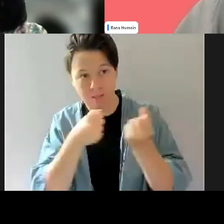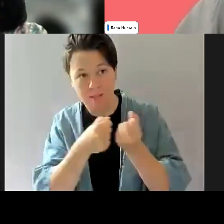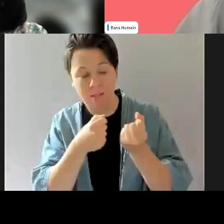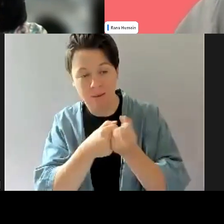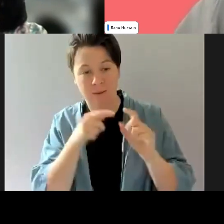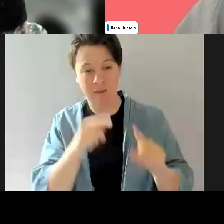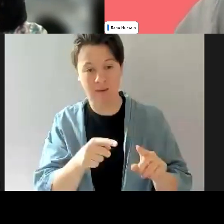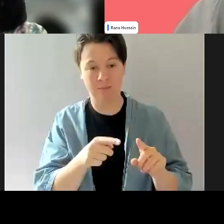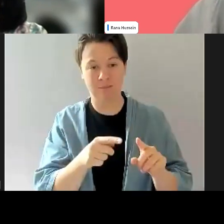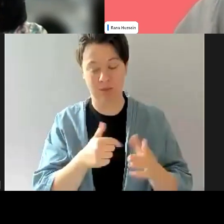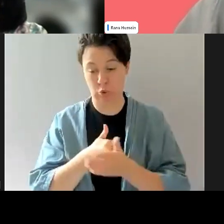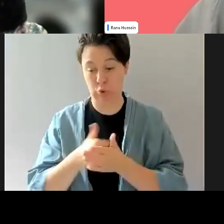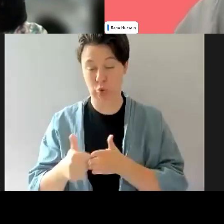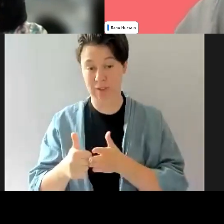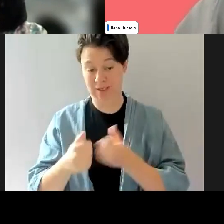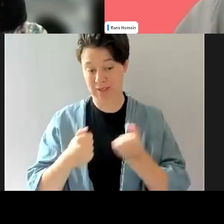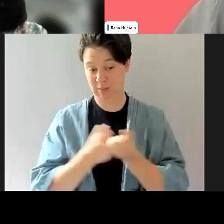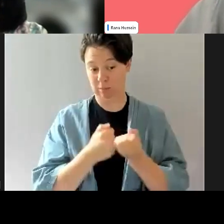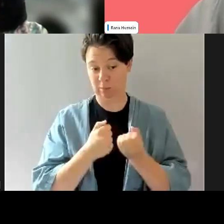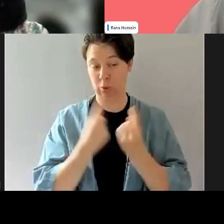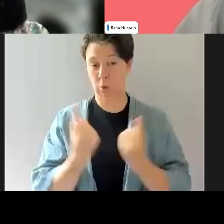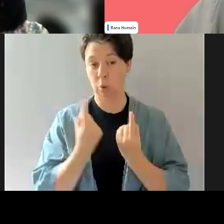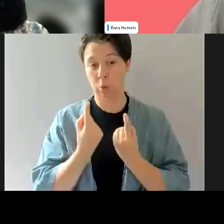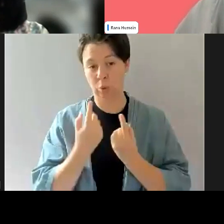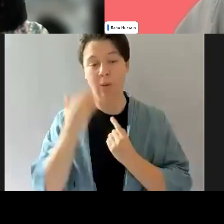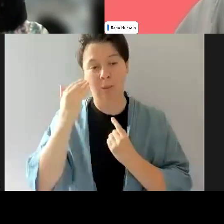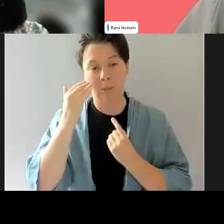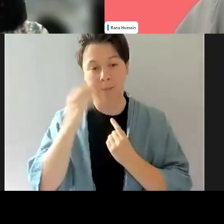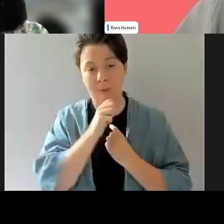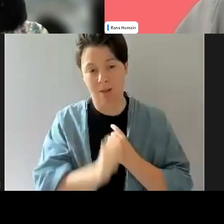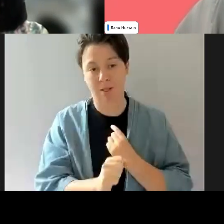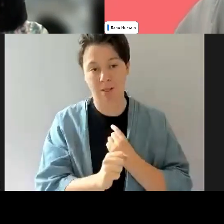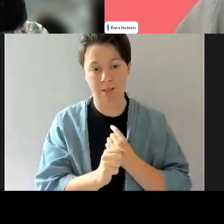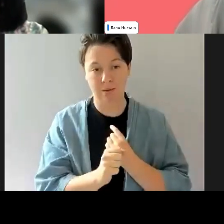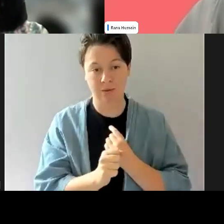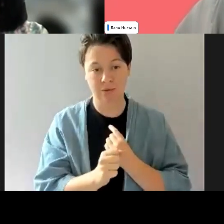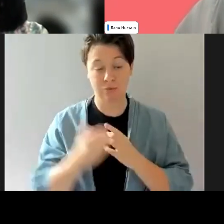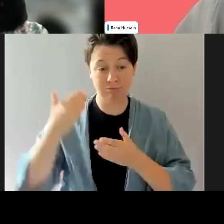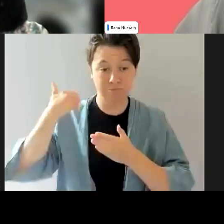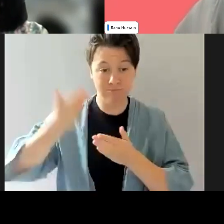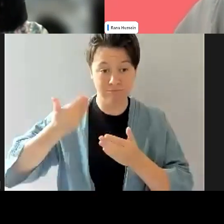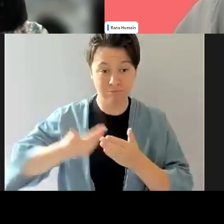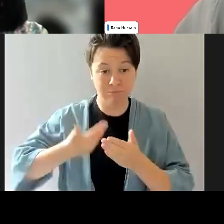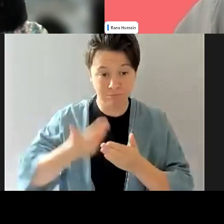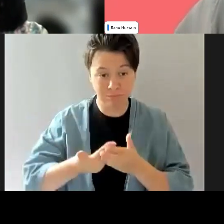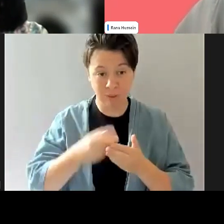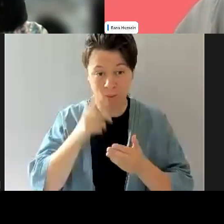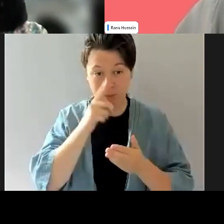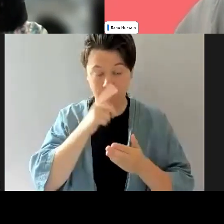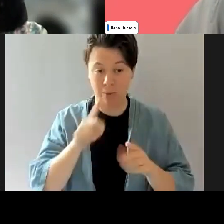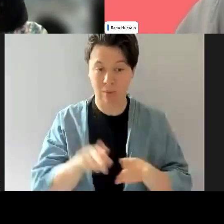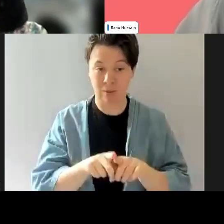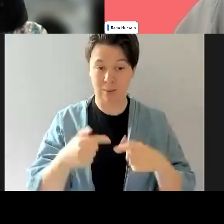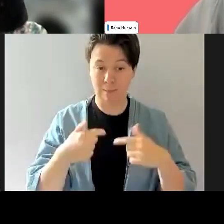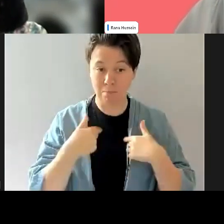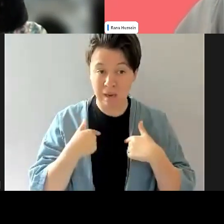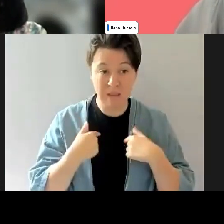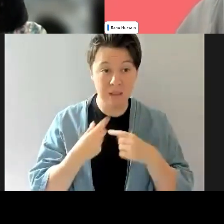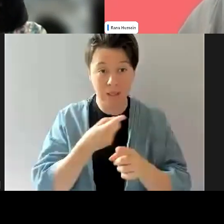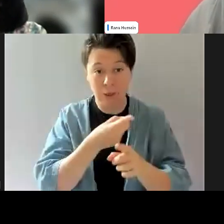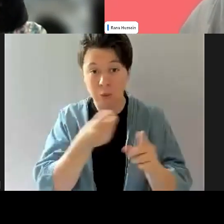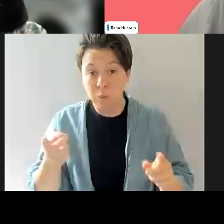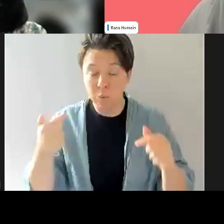So, generationally, um, that's what people like myself and, and yourselves, you know, have probably experienced.